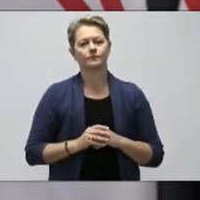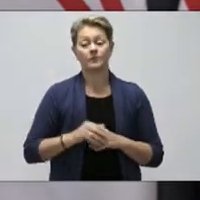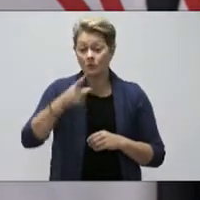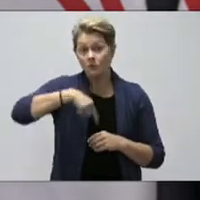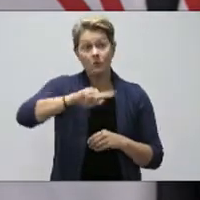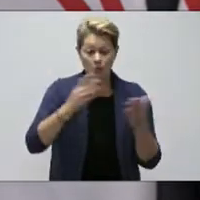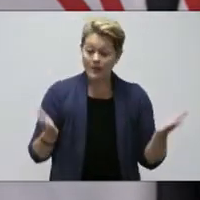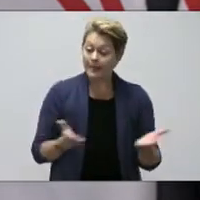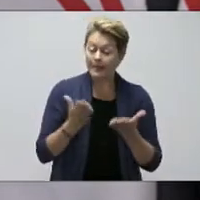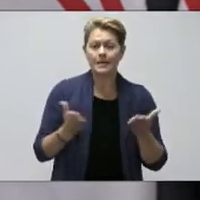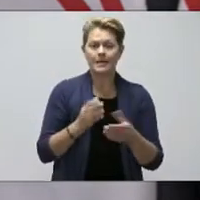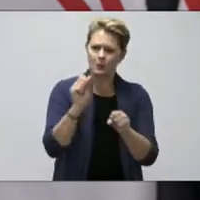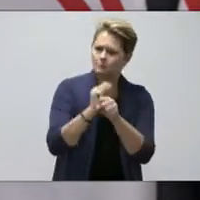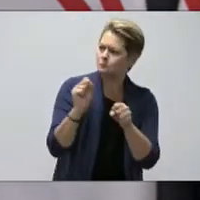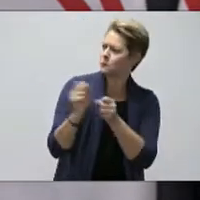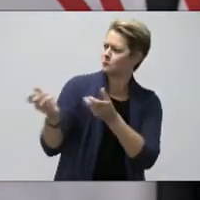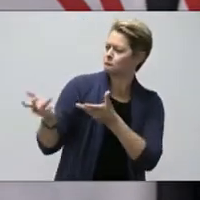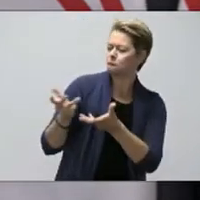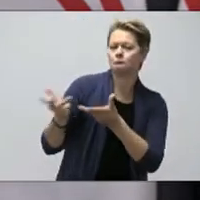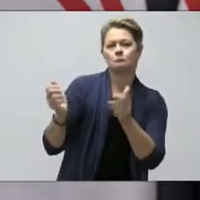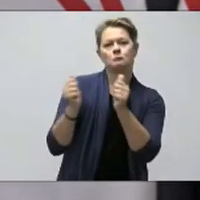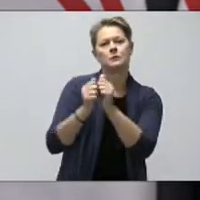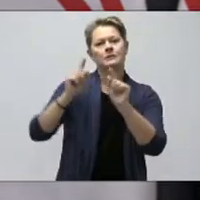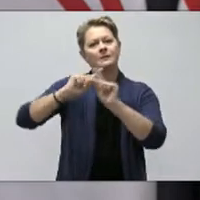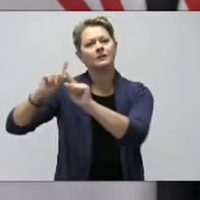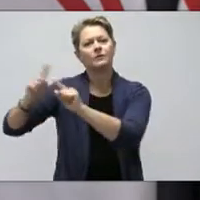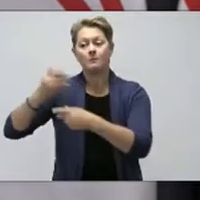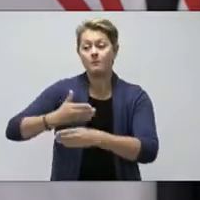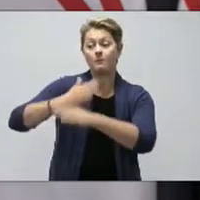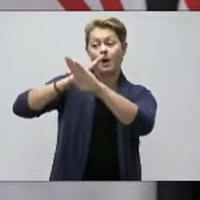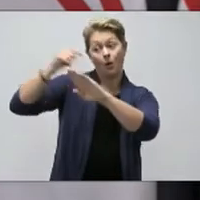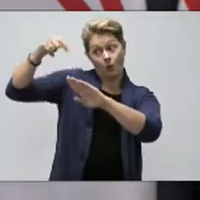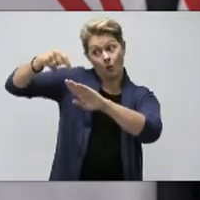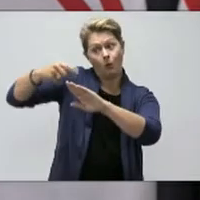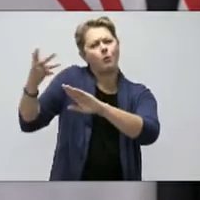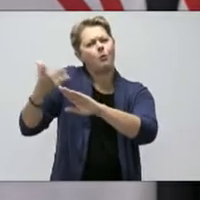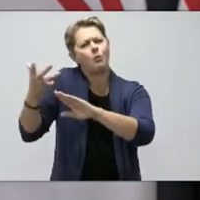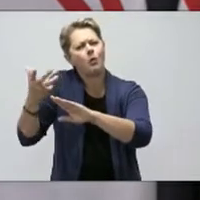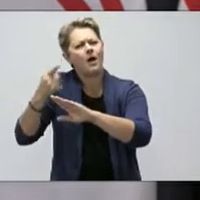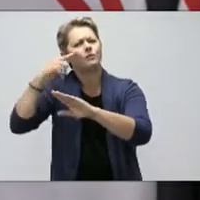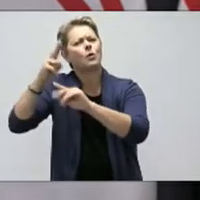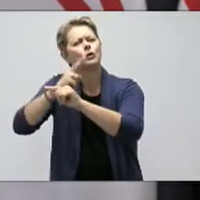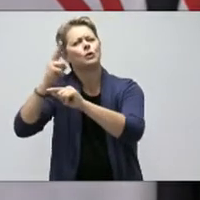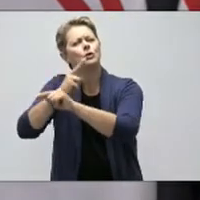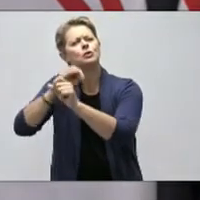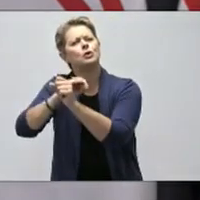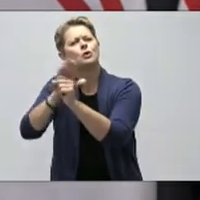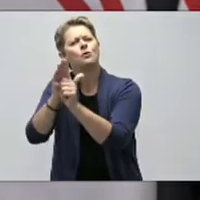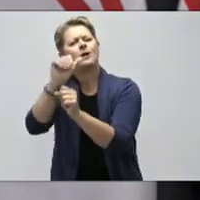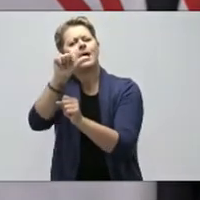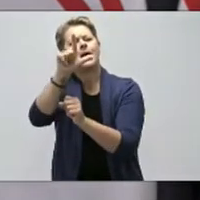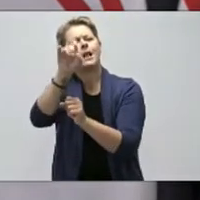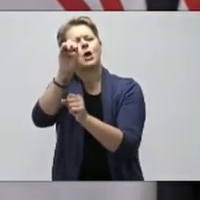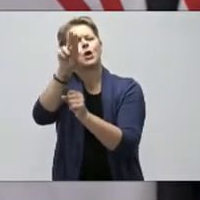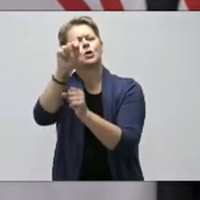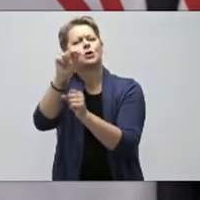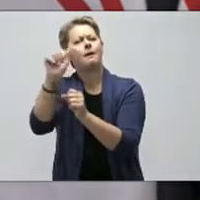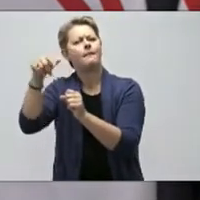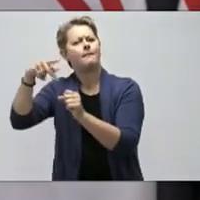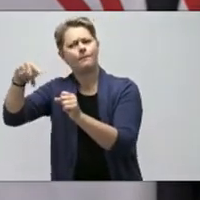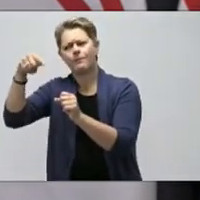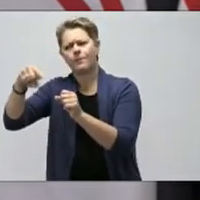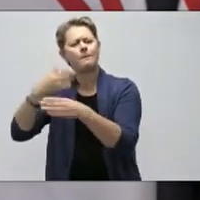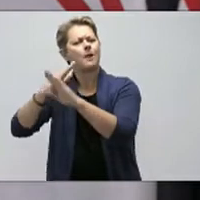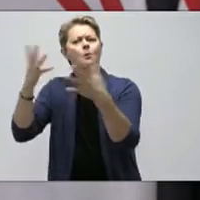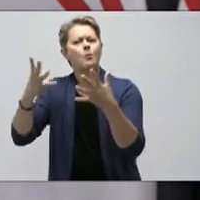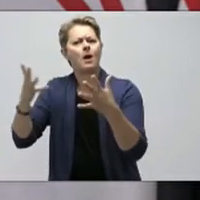are working with them to understand what barriers exist when it comes to using the COVID Alert. We want to work with